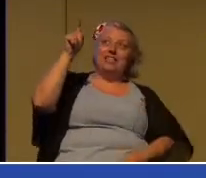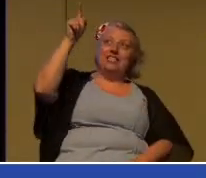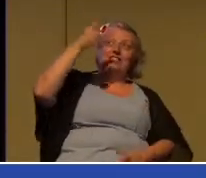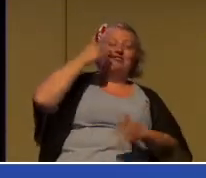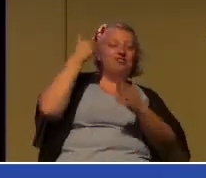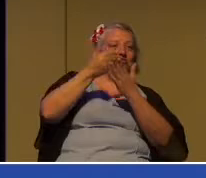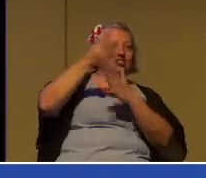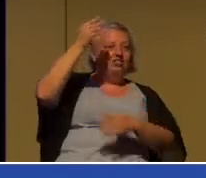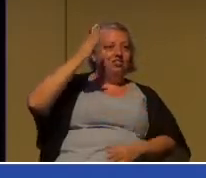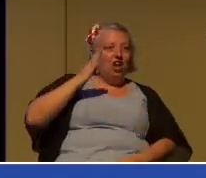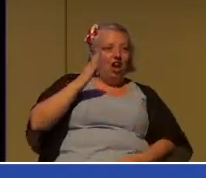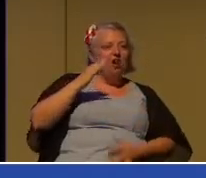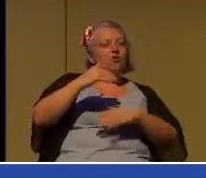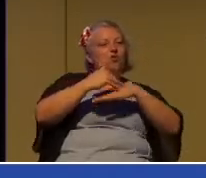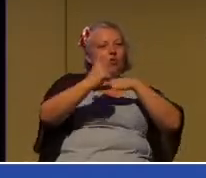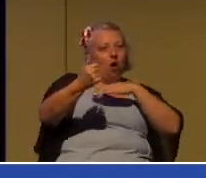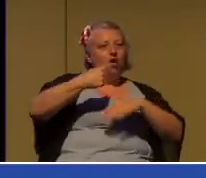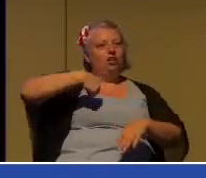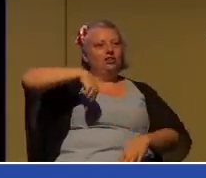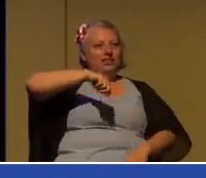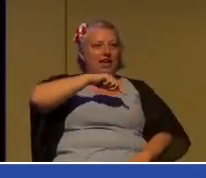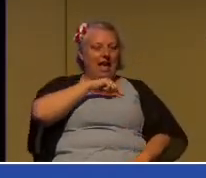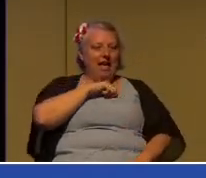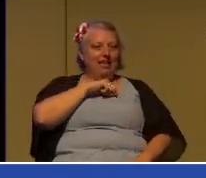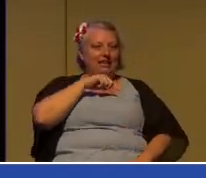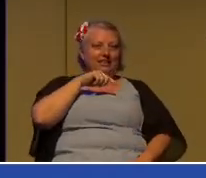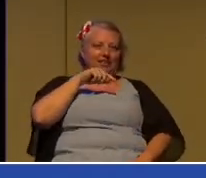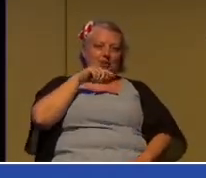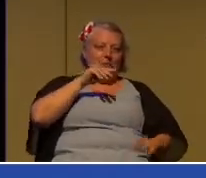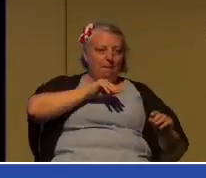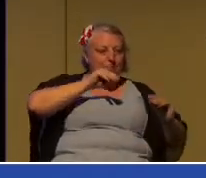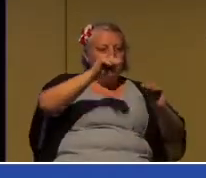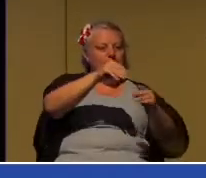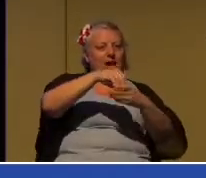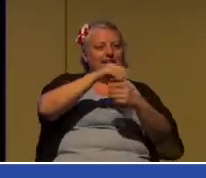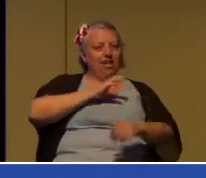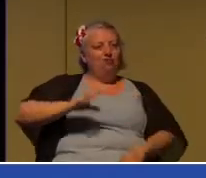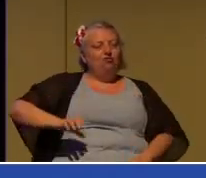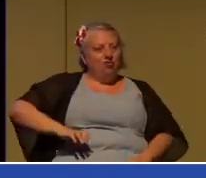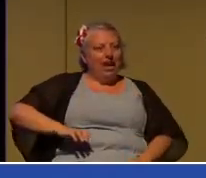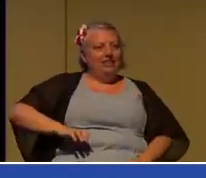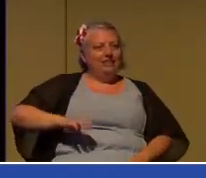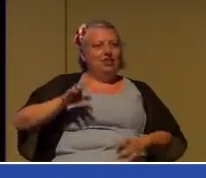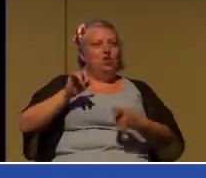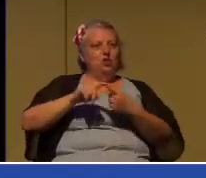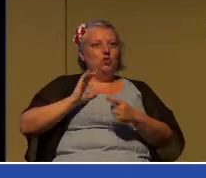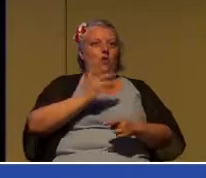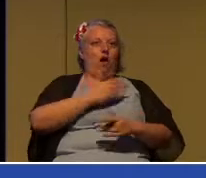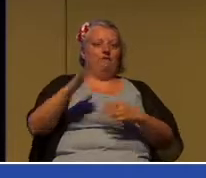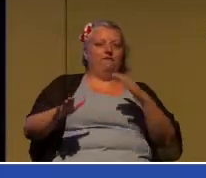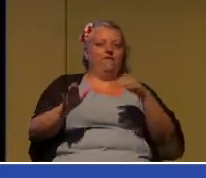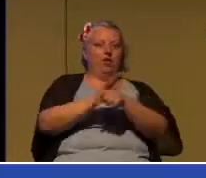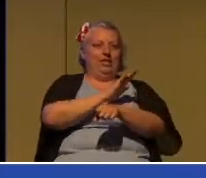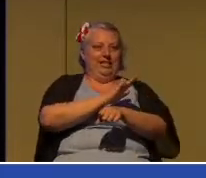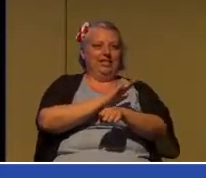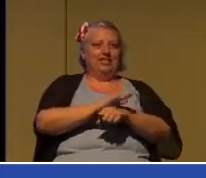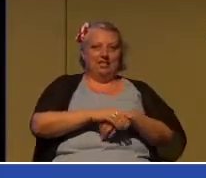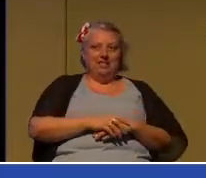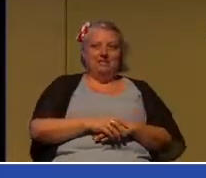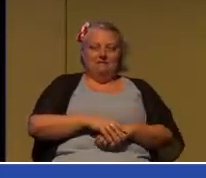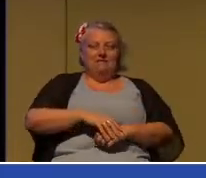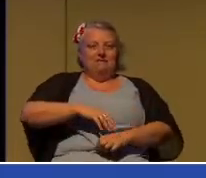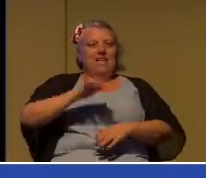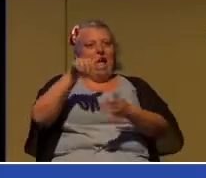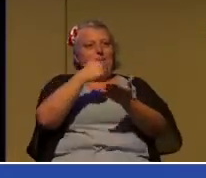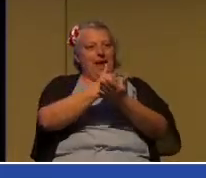on in Christ to the fullness of our destinies. And all God's people agreed and said, Amen and Amen.